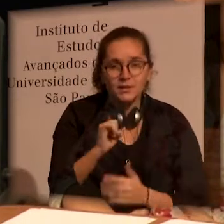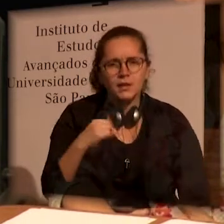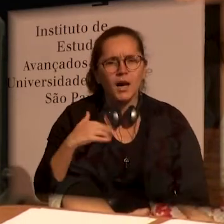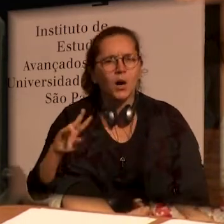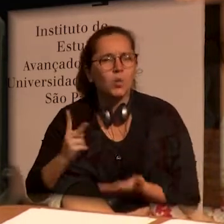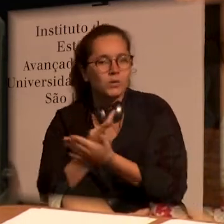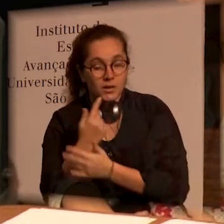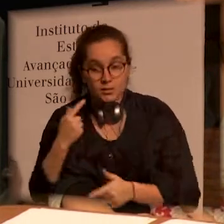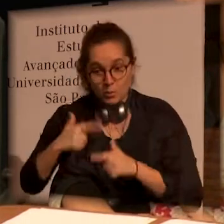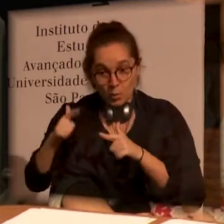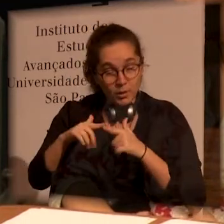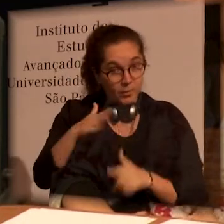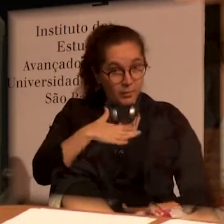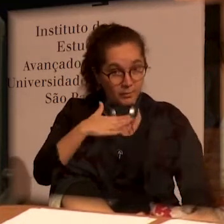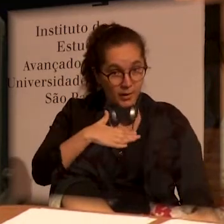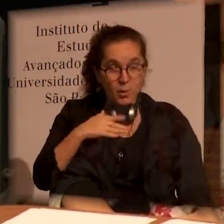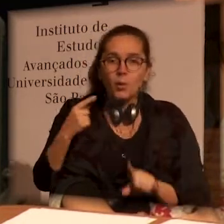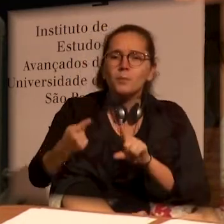ethical dilemmas.